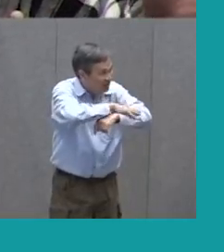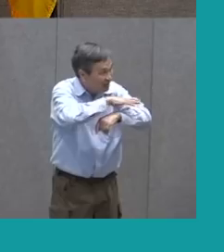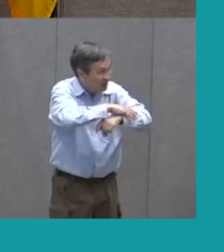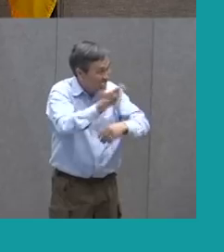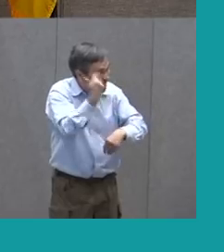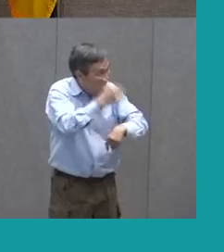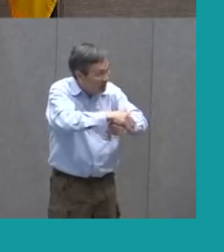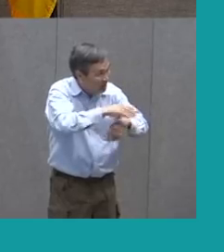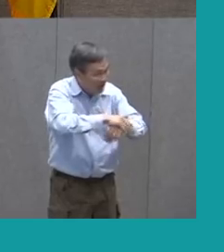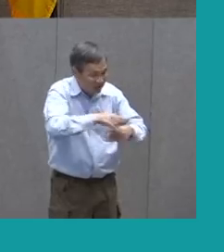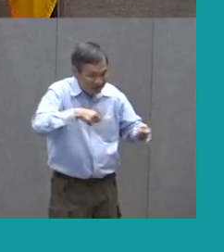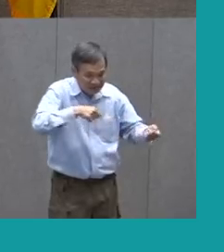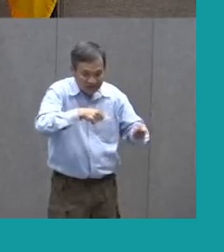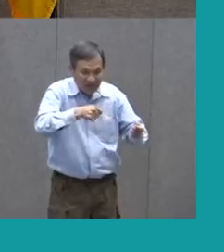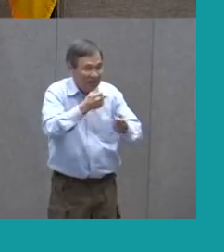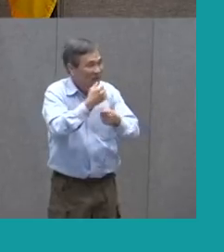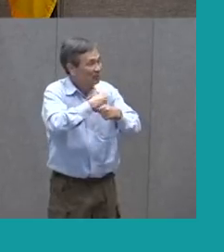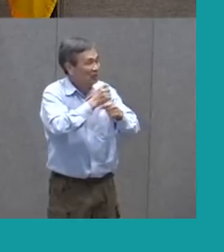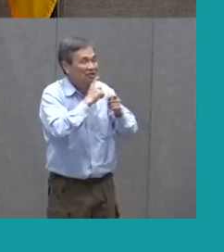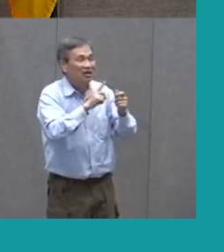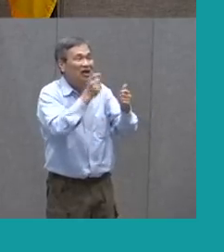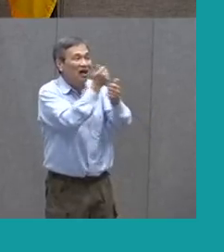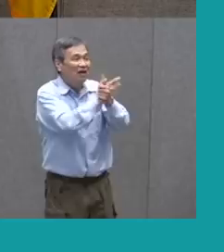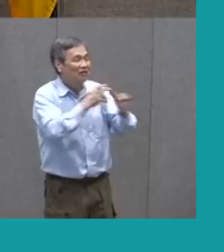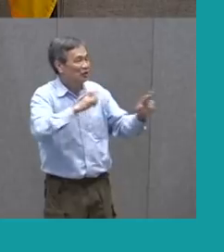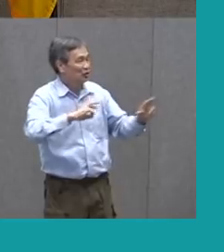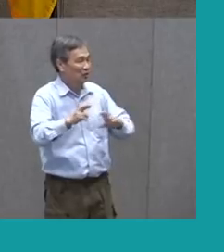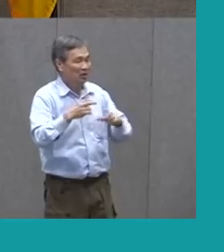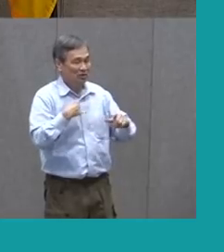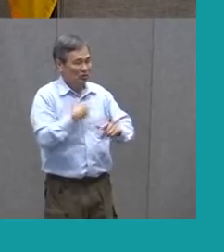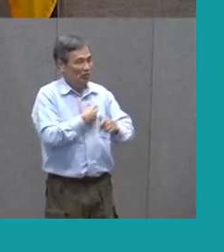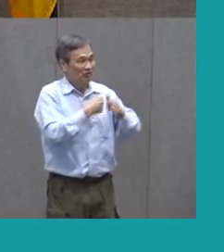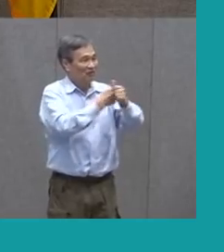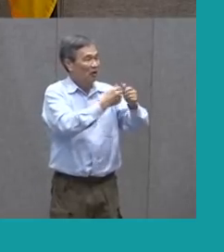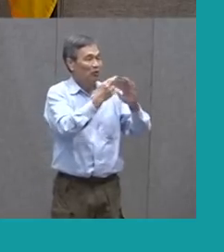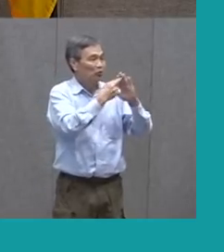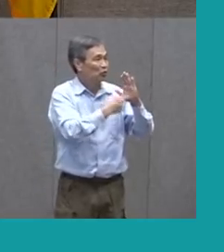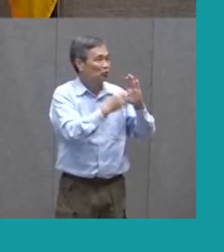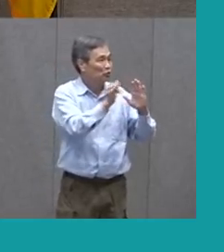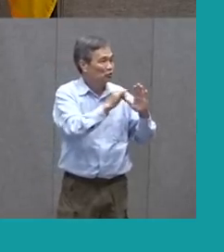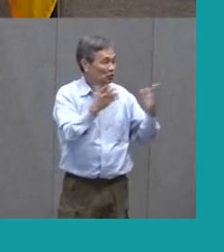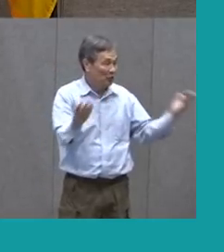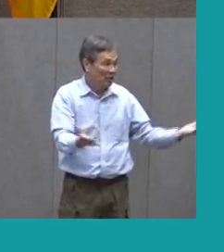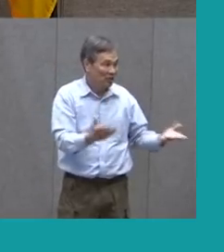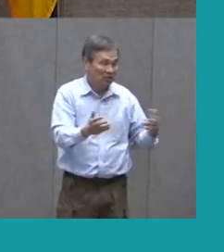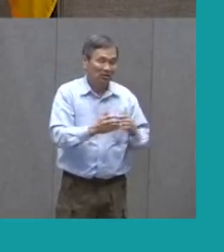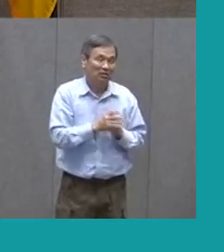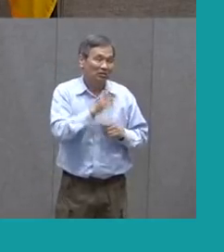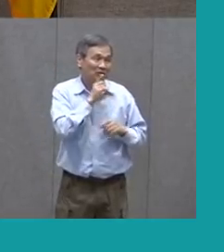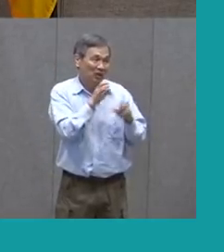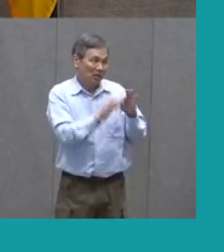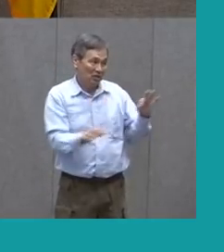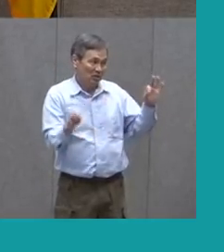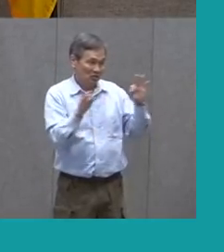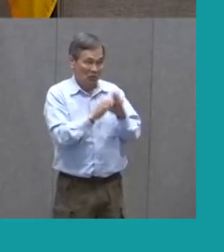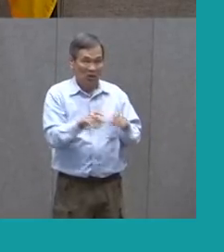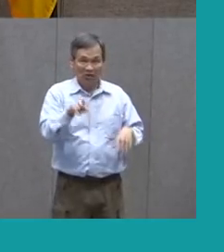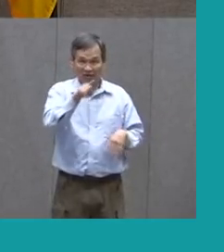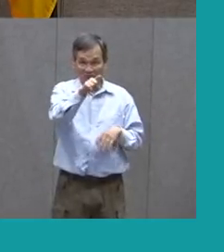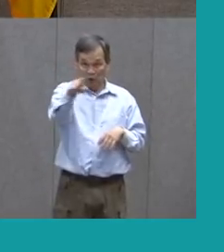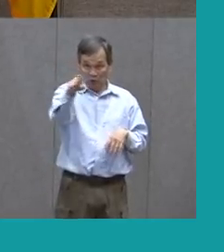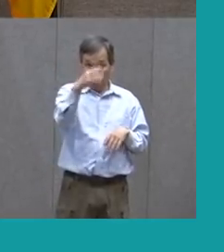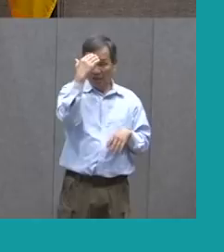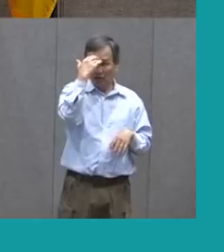making sure that everything was ready for us today so that we're healthy when we're here, too. Absolutely. So it's really important, kids, for you guys